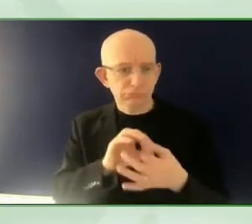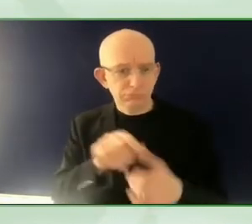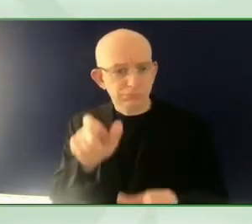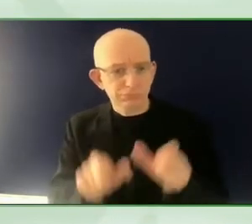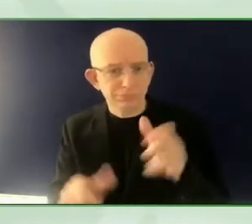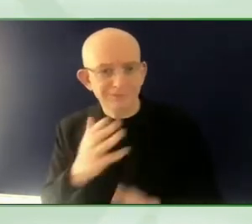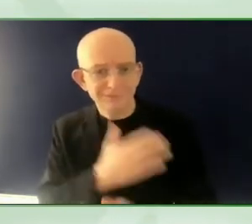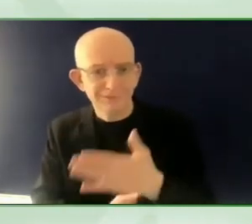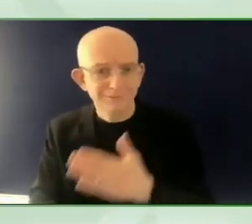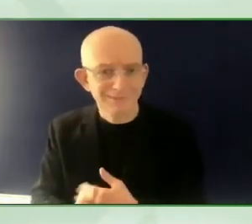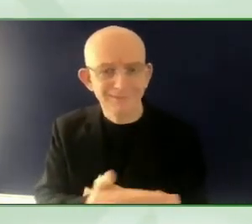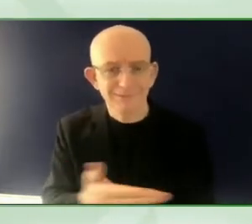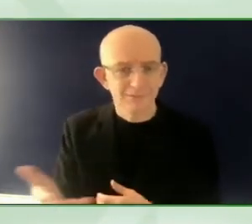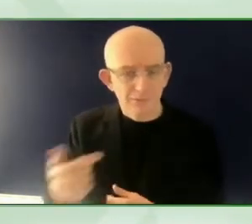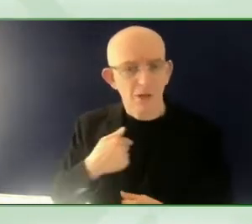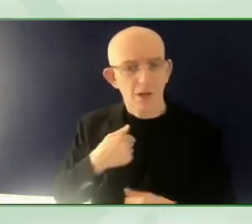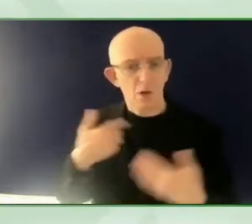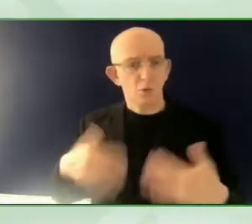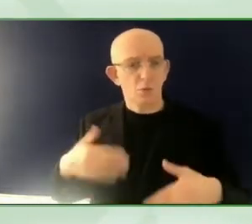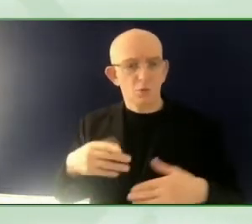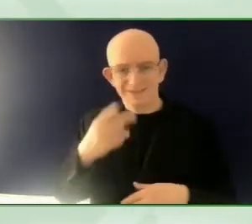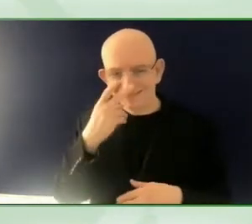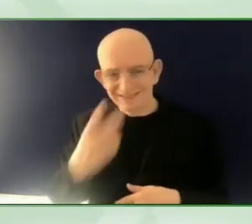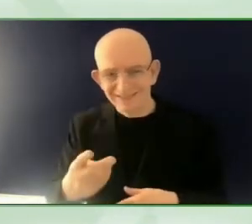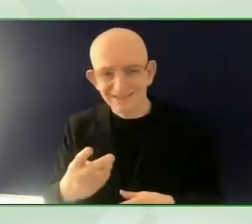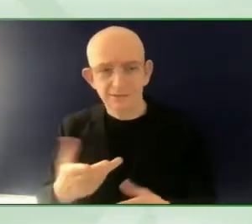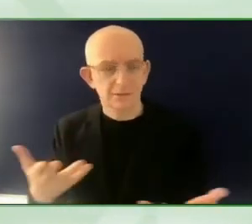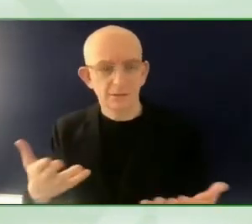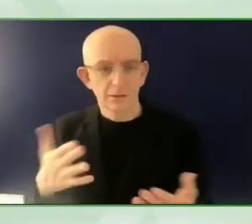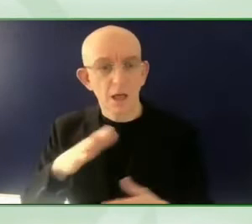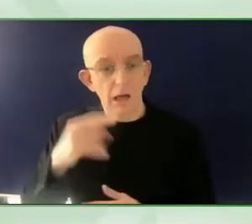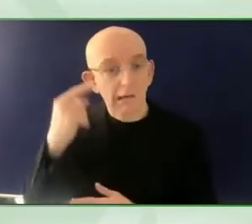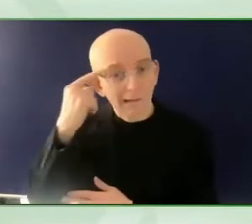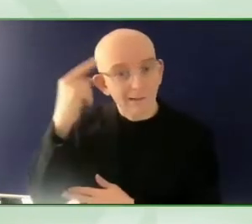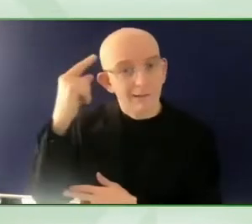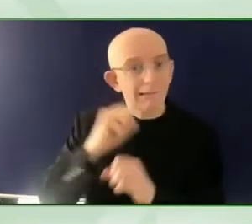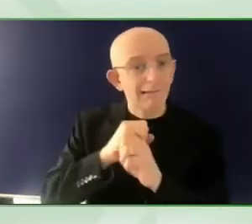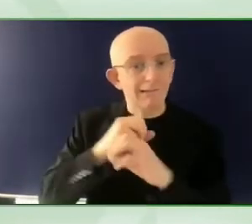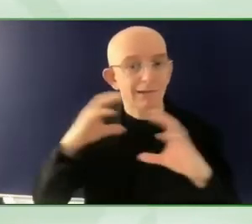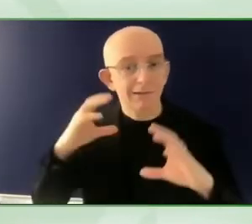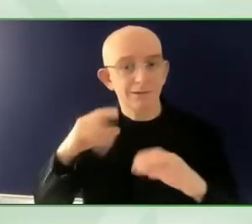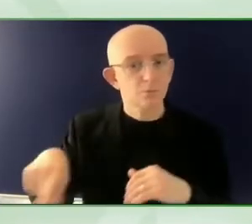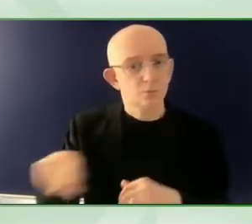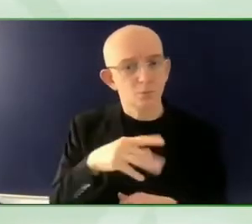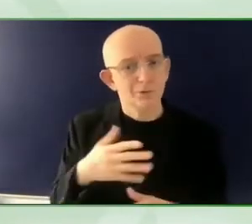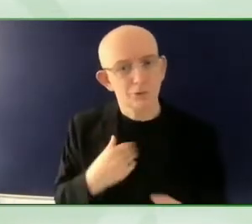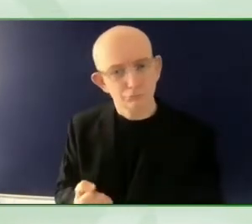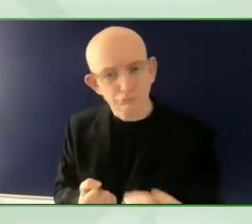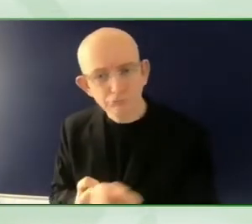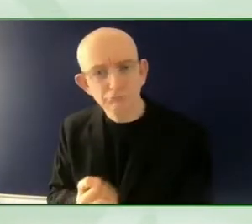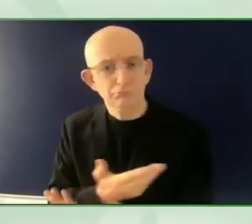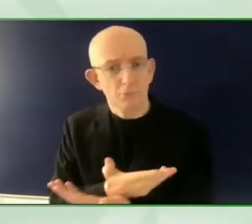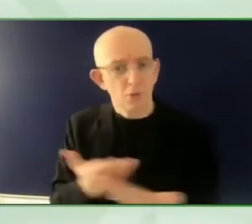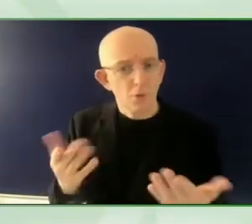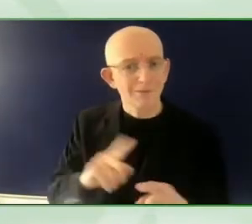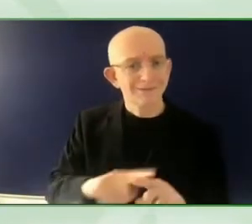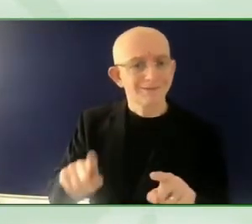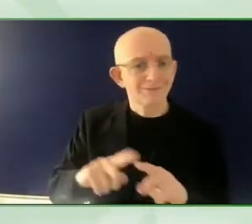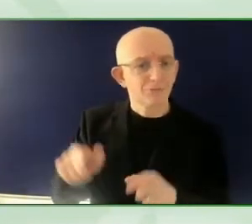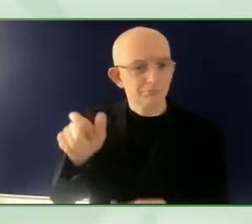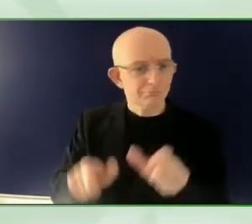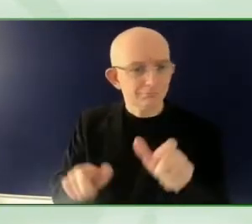be key partners for inclusive development. The other element is that,